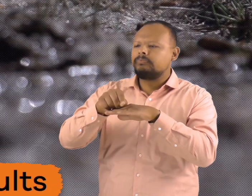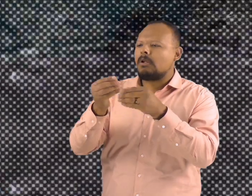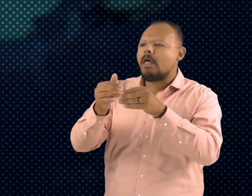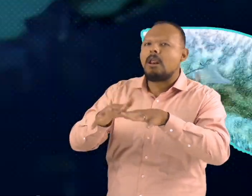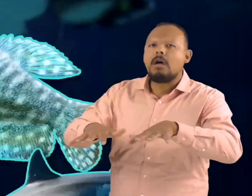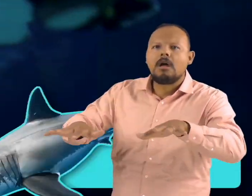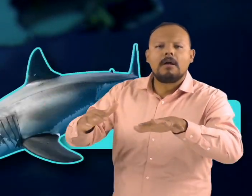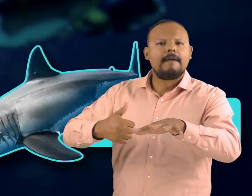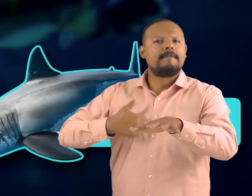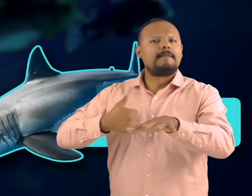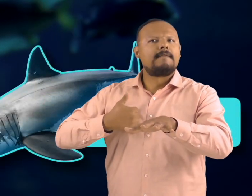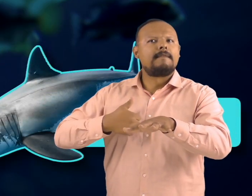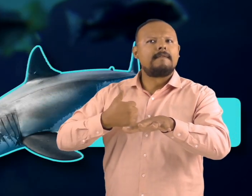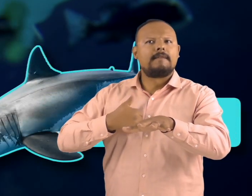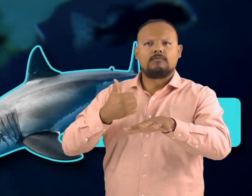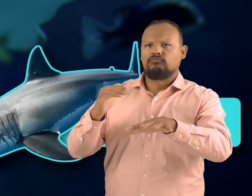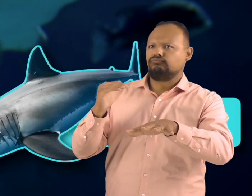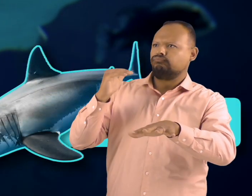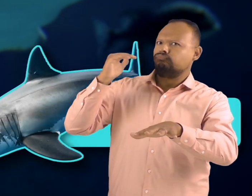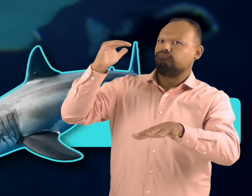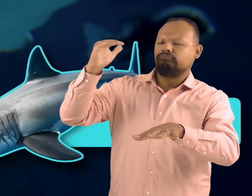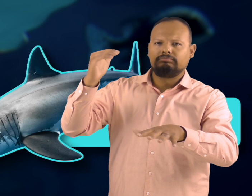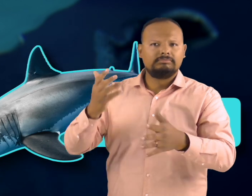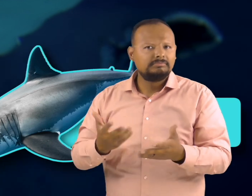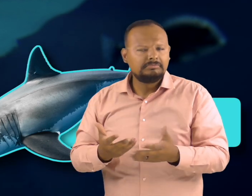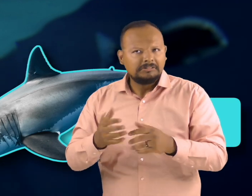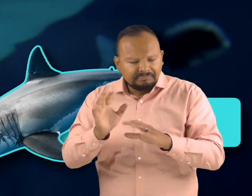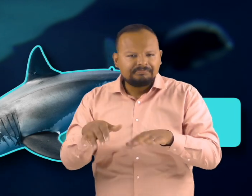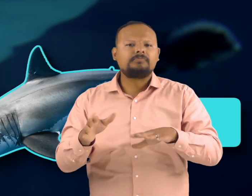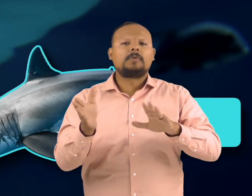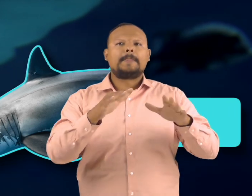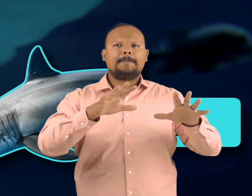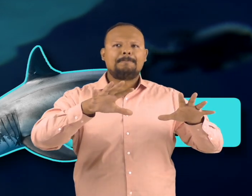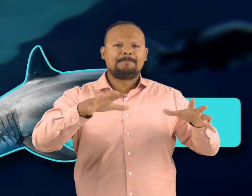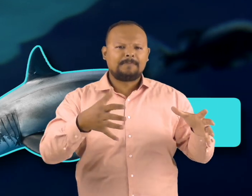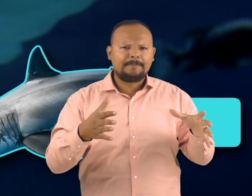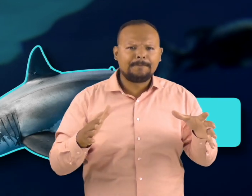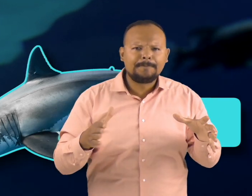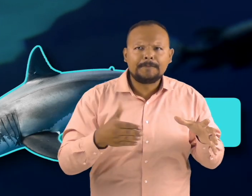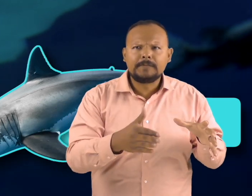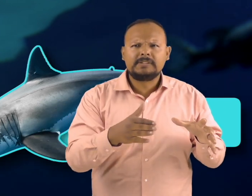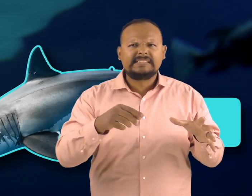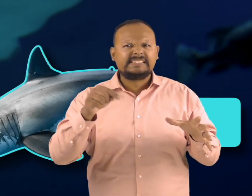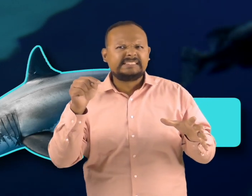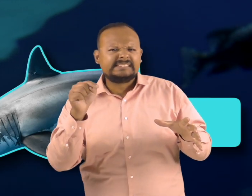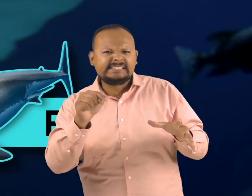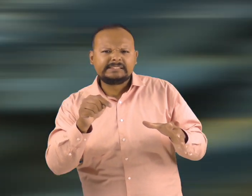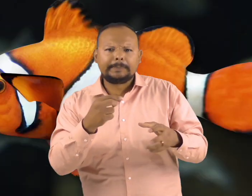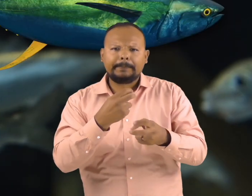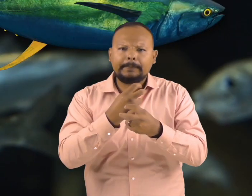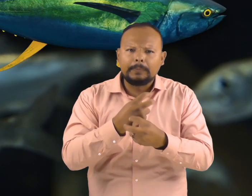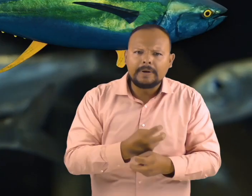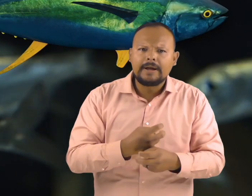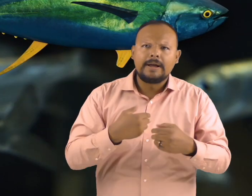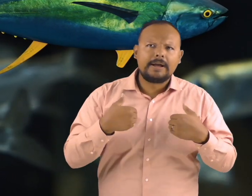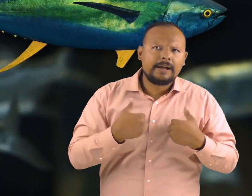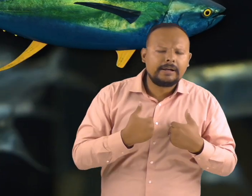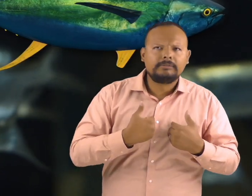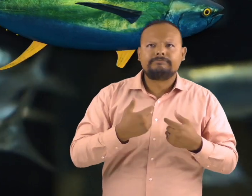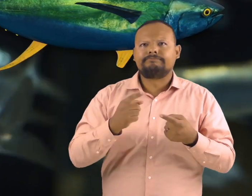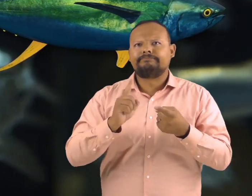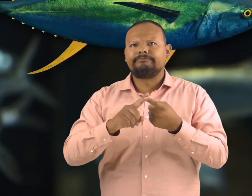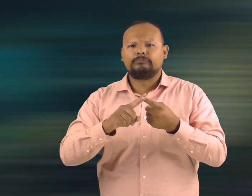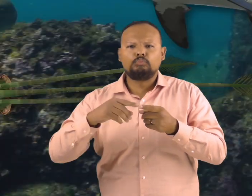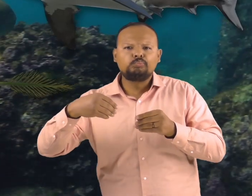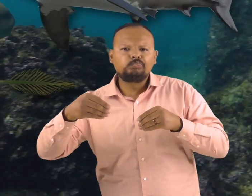Moving on to fish, we find the last three vertebrate classes. Bony fish,